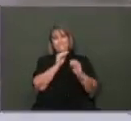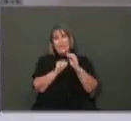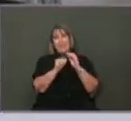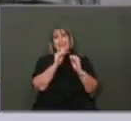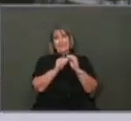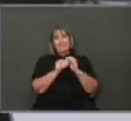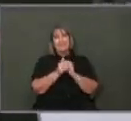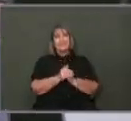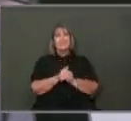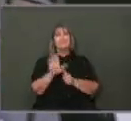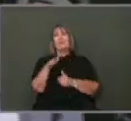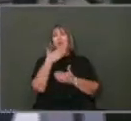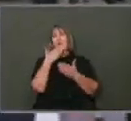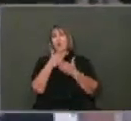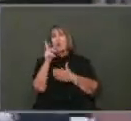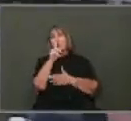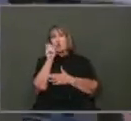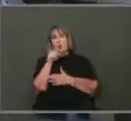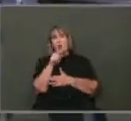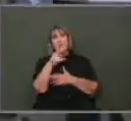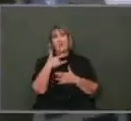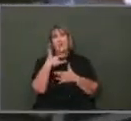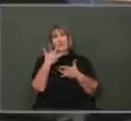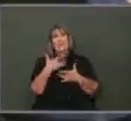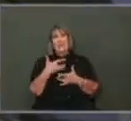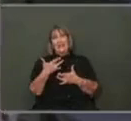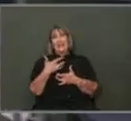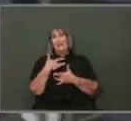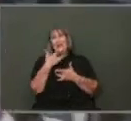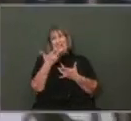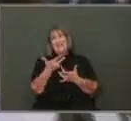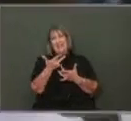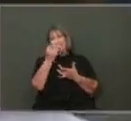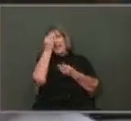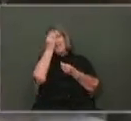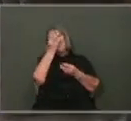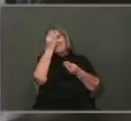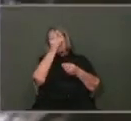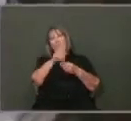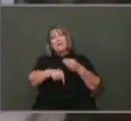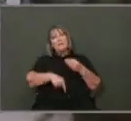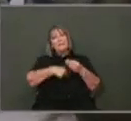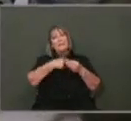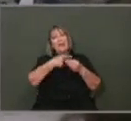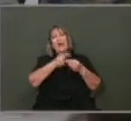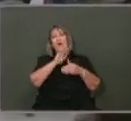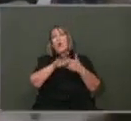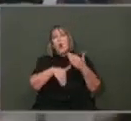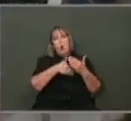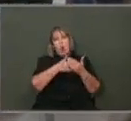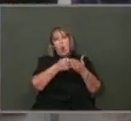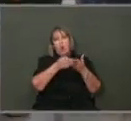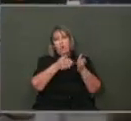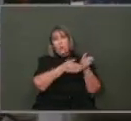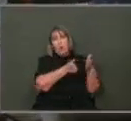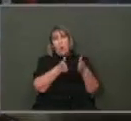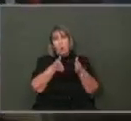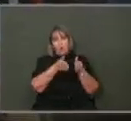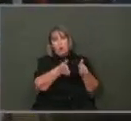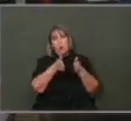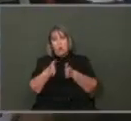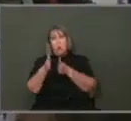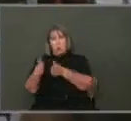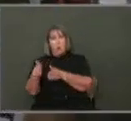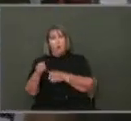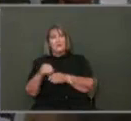Yeah, good question. We usually survey, we have information on all of the roadway we have. As city manager mentioned, we